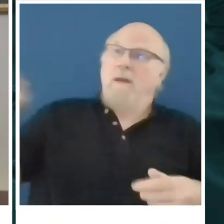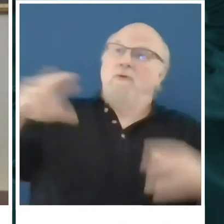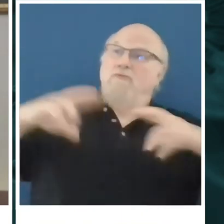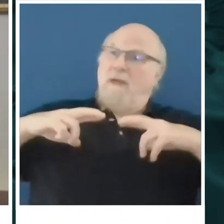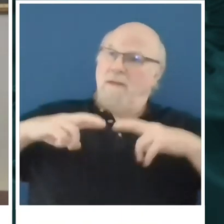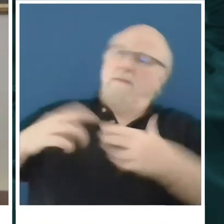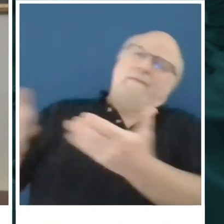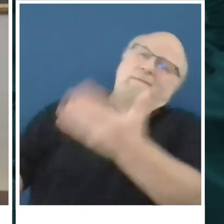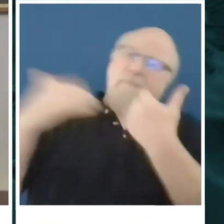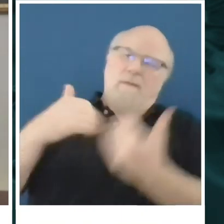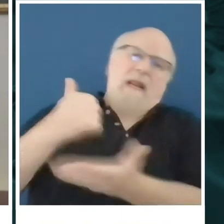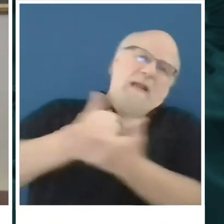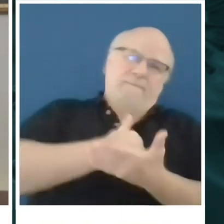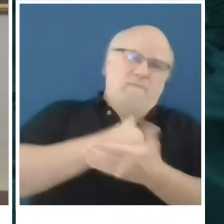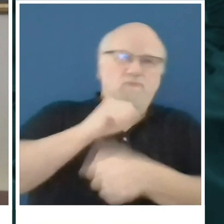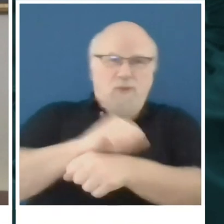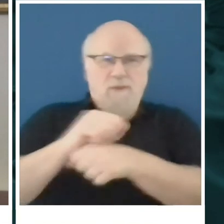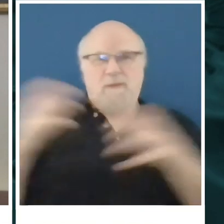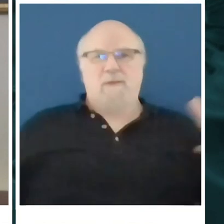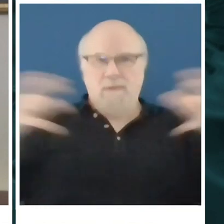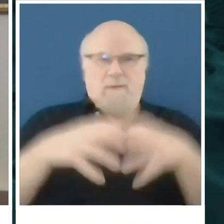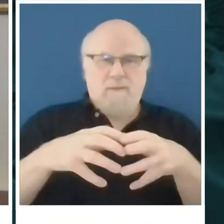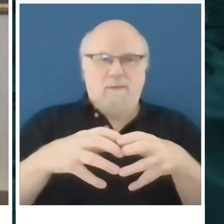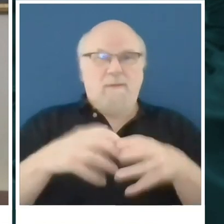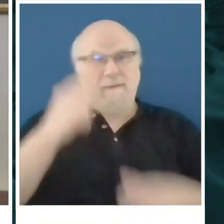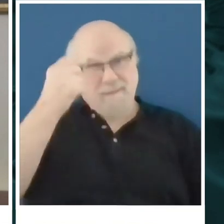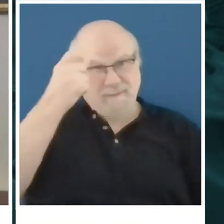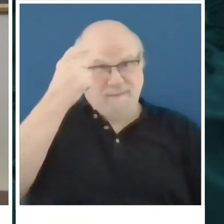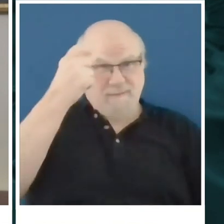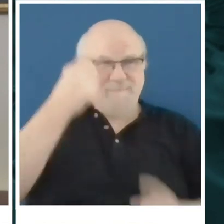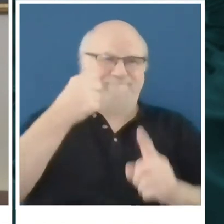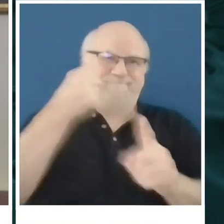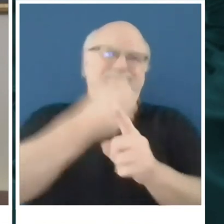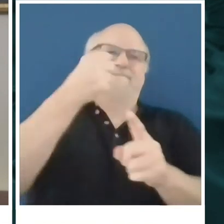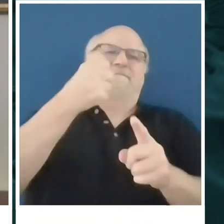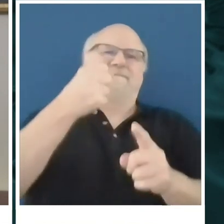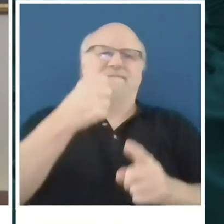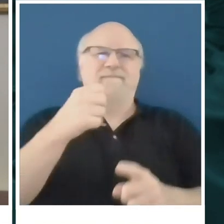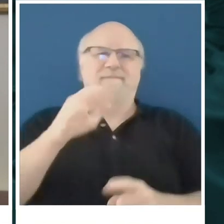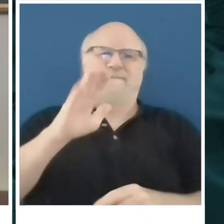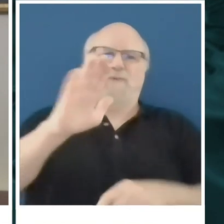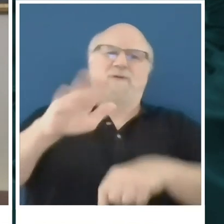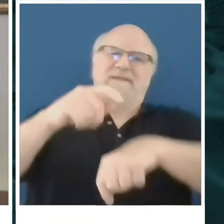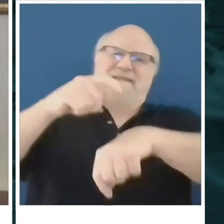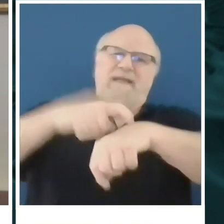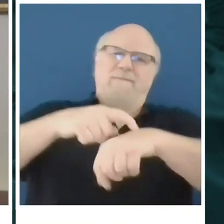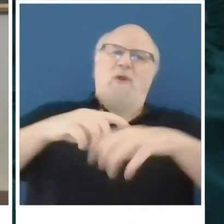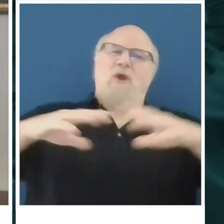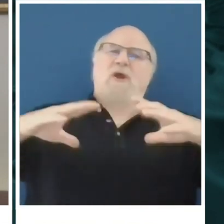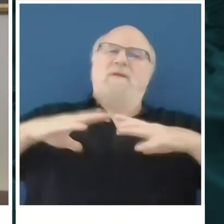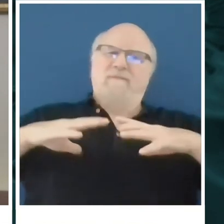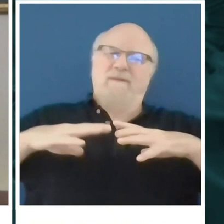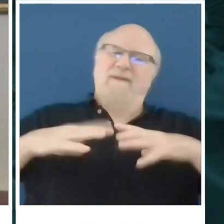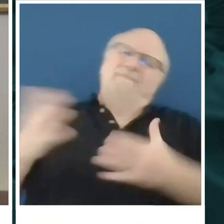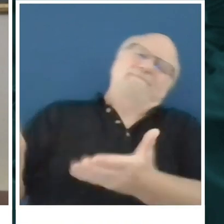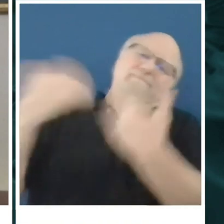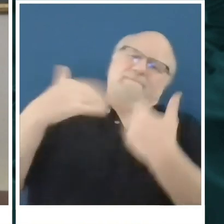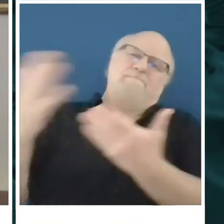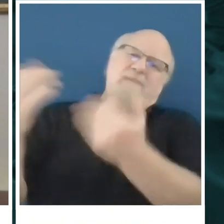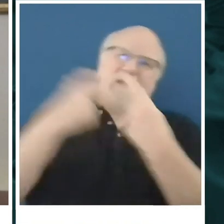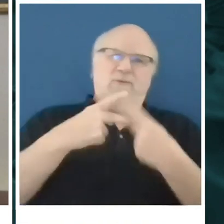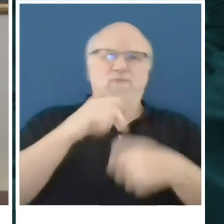more you're impacting people's all-time, and they have to come back to the normal work cycle. So that's something that we're watching and managing very closely. But,